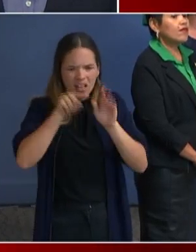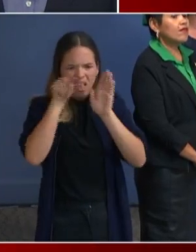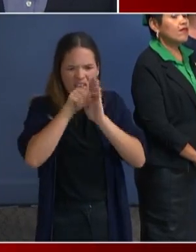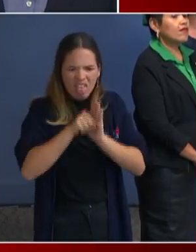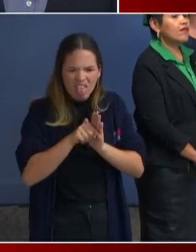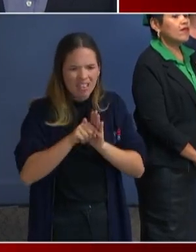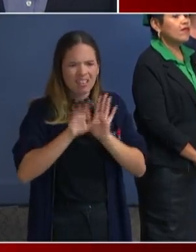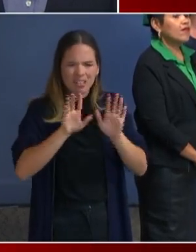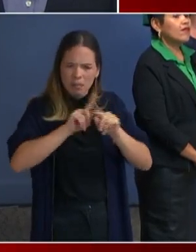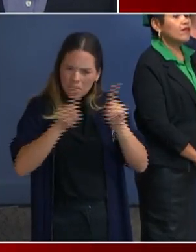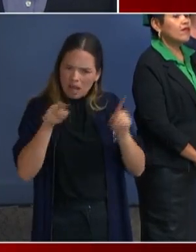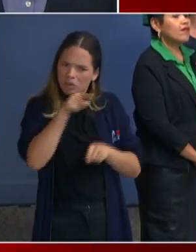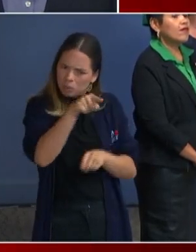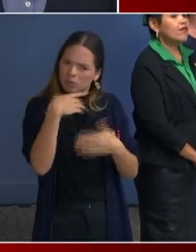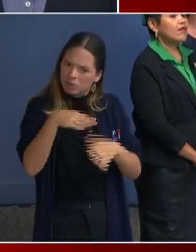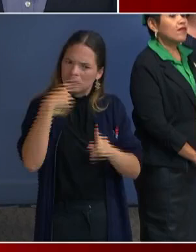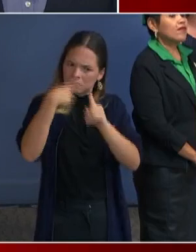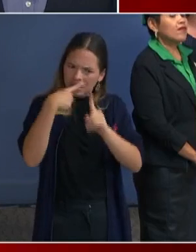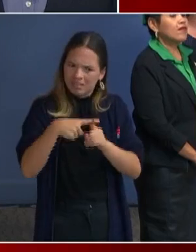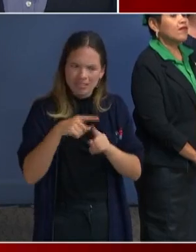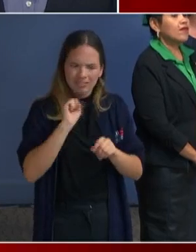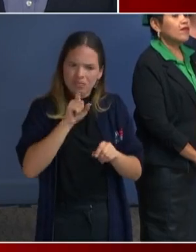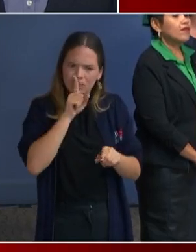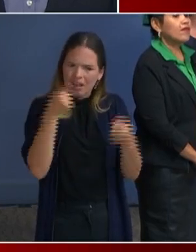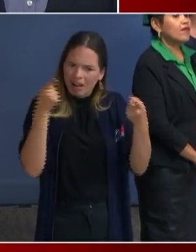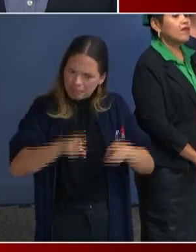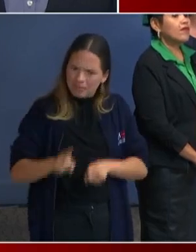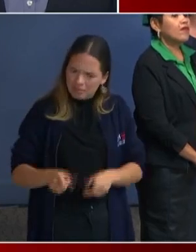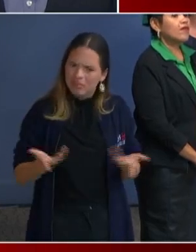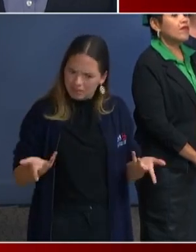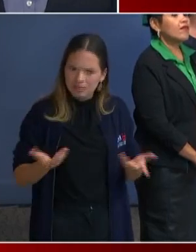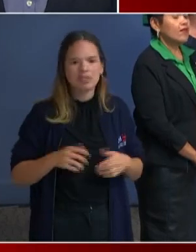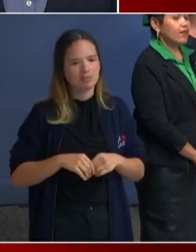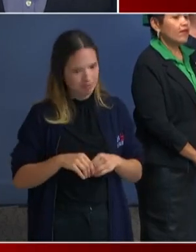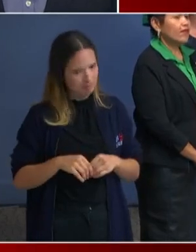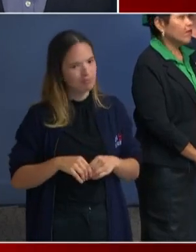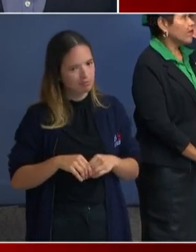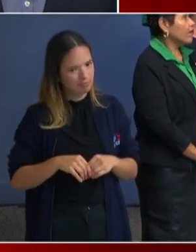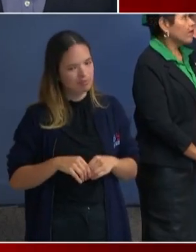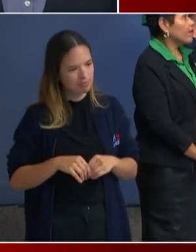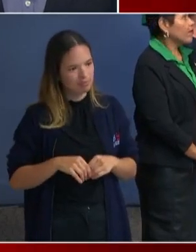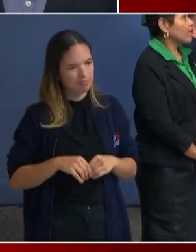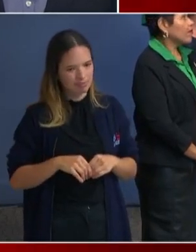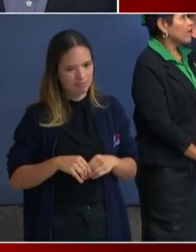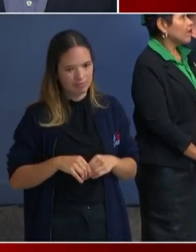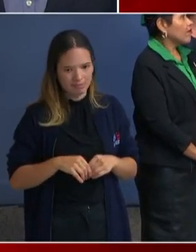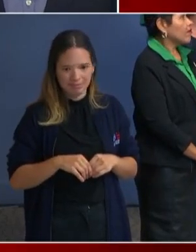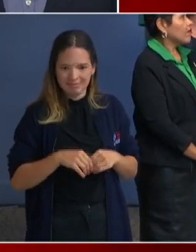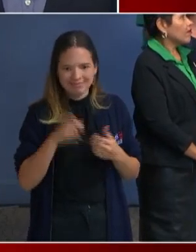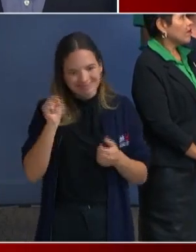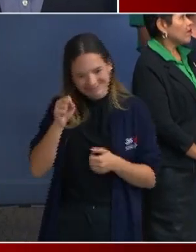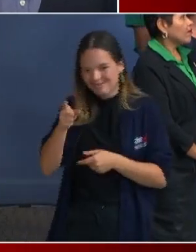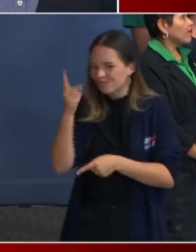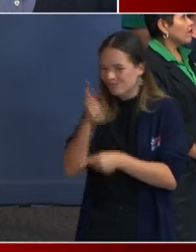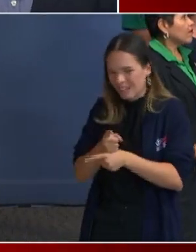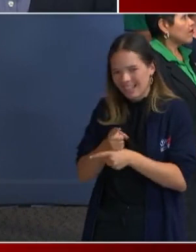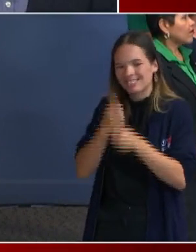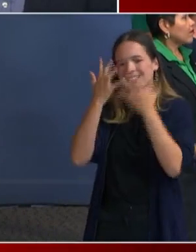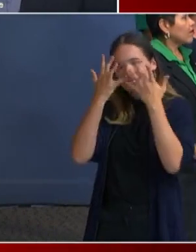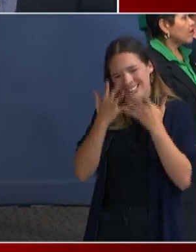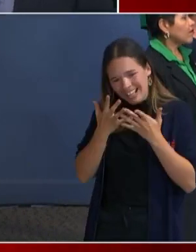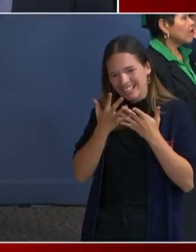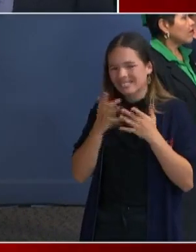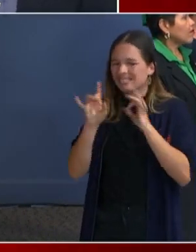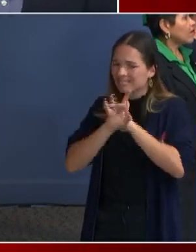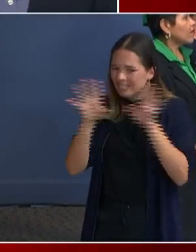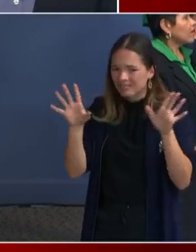steps that we're taking to help these people who are the most vulnerable. You said it right. It's sad. It's deplorable what's